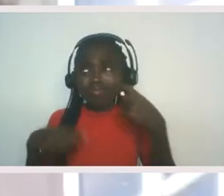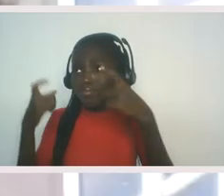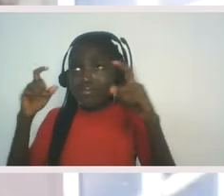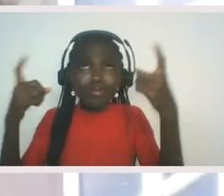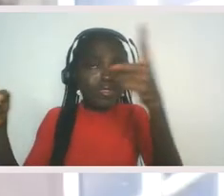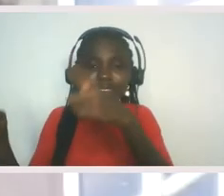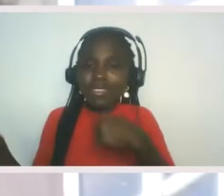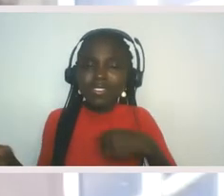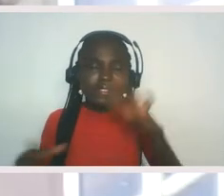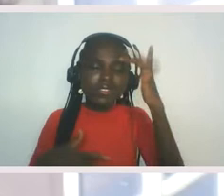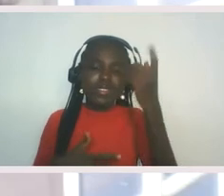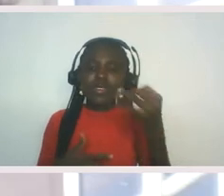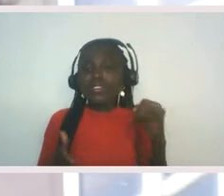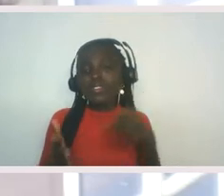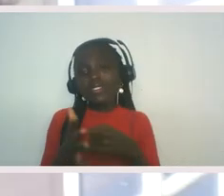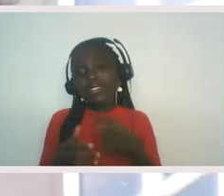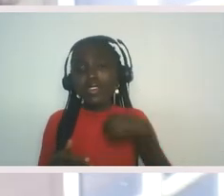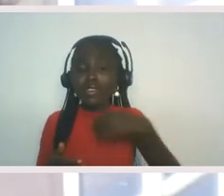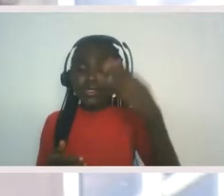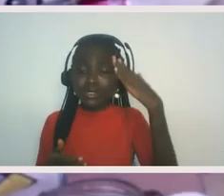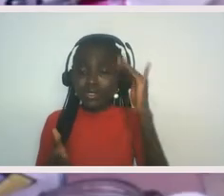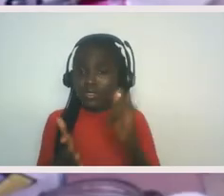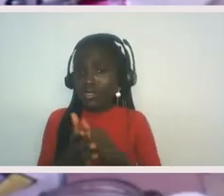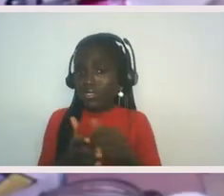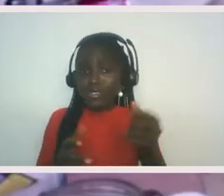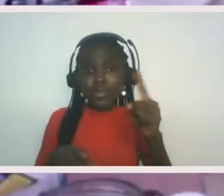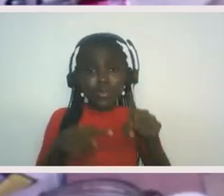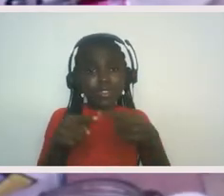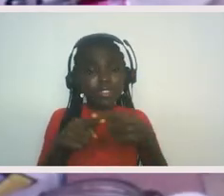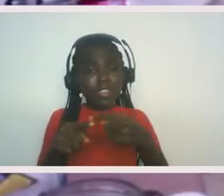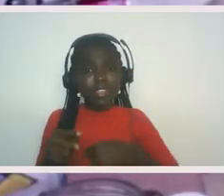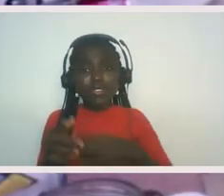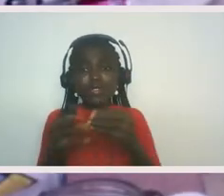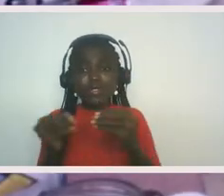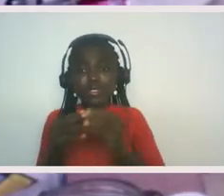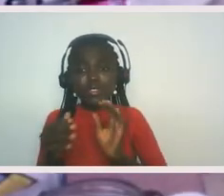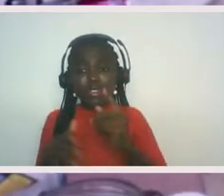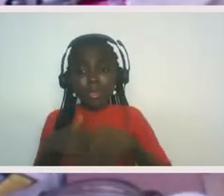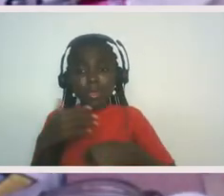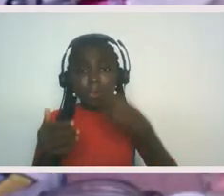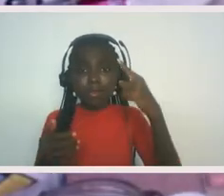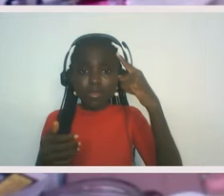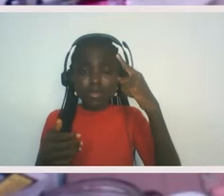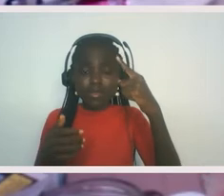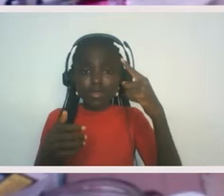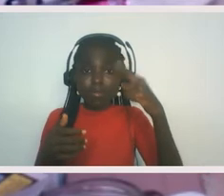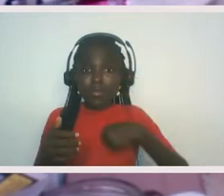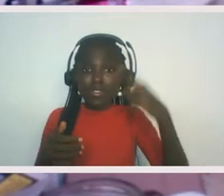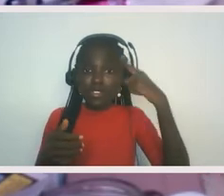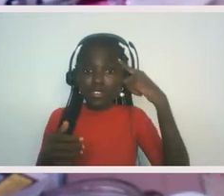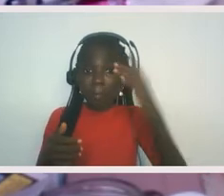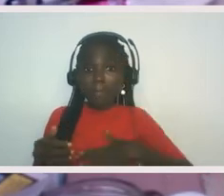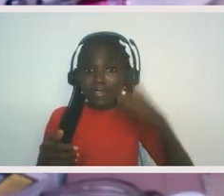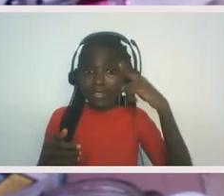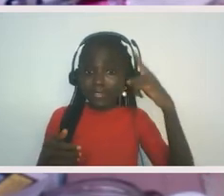know, I know that when I talk about like my dream of seeing a boardroom that's filled with people that look like me, it's not